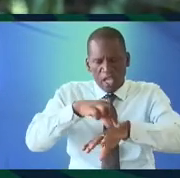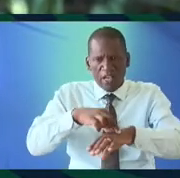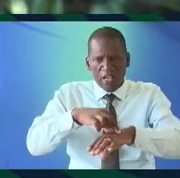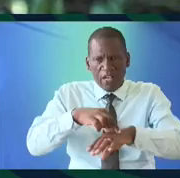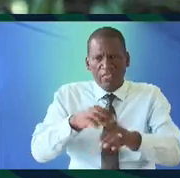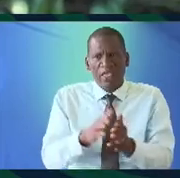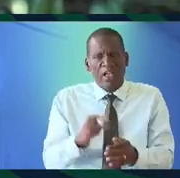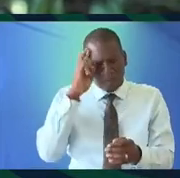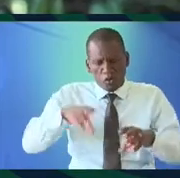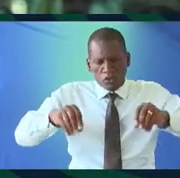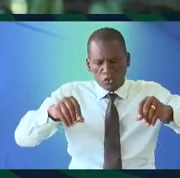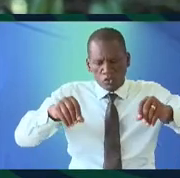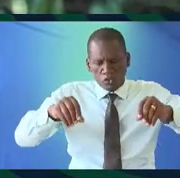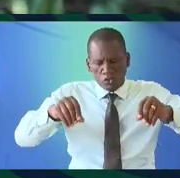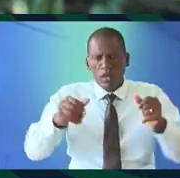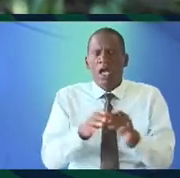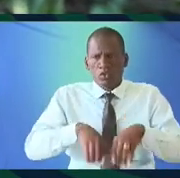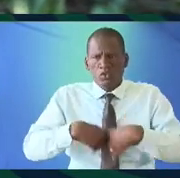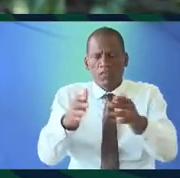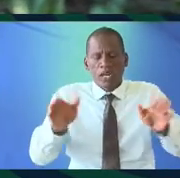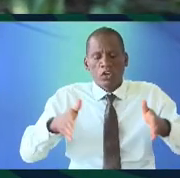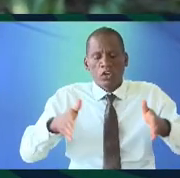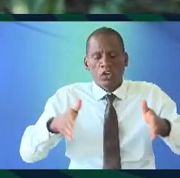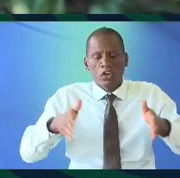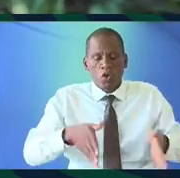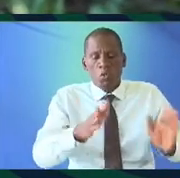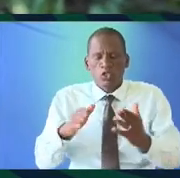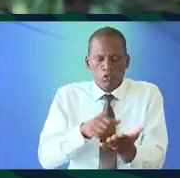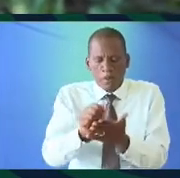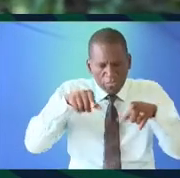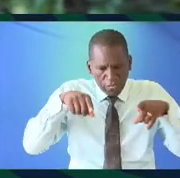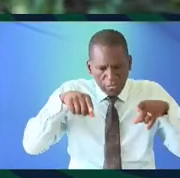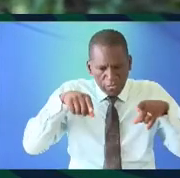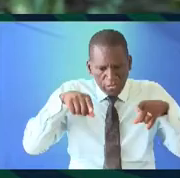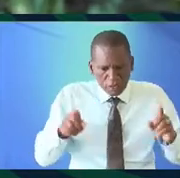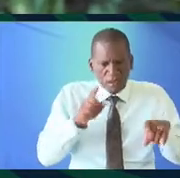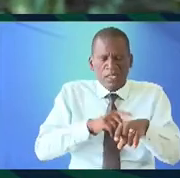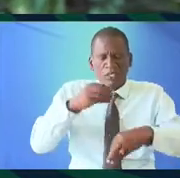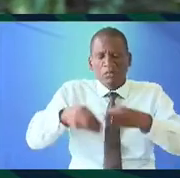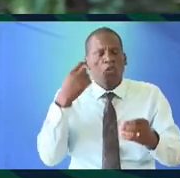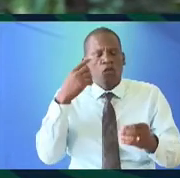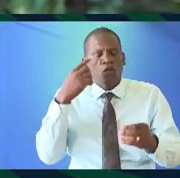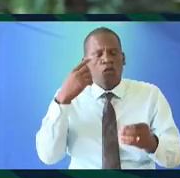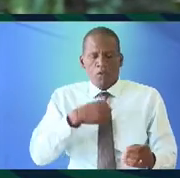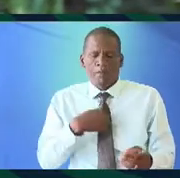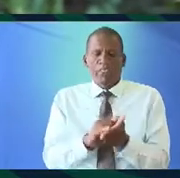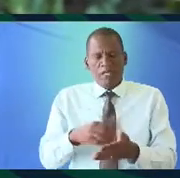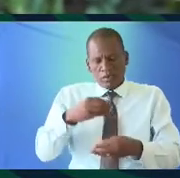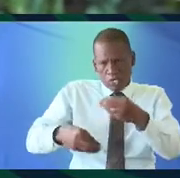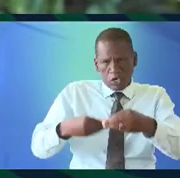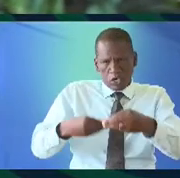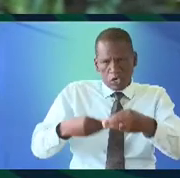the earth and the memory of the soil and also give the land an opportunity to imprint itself onto this textile because for me that